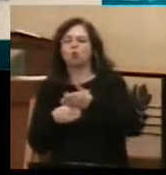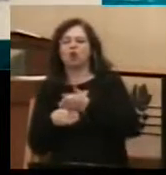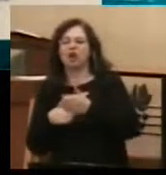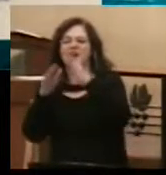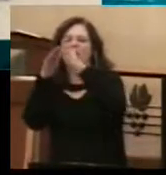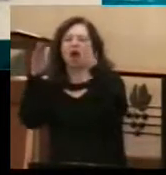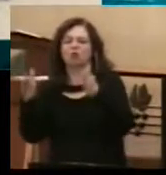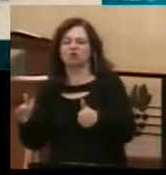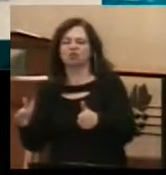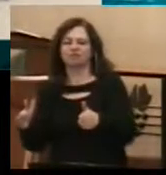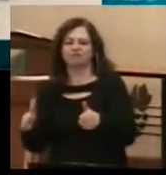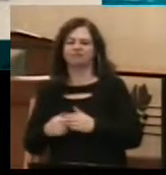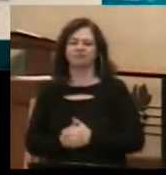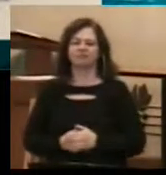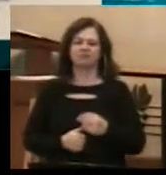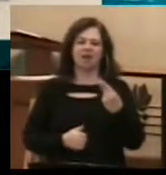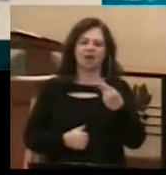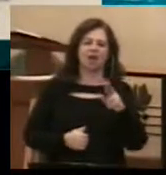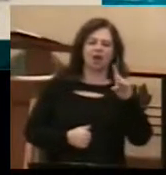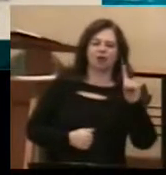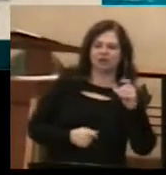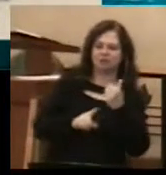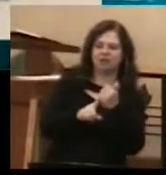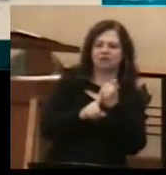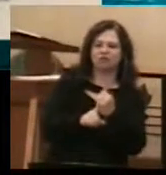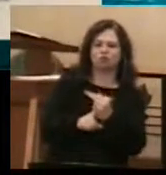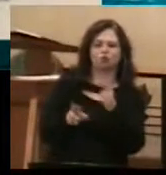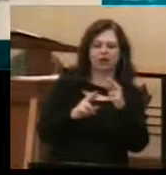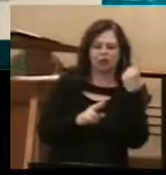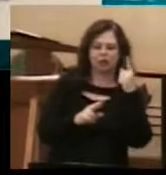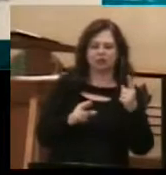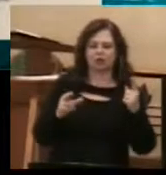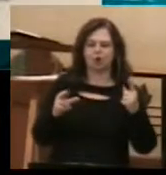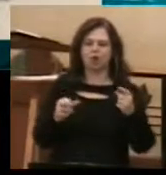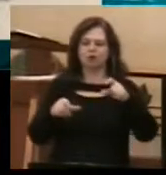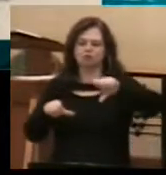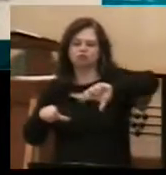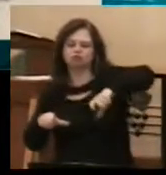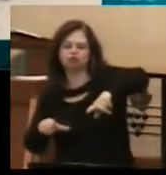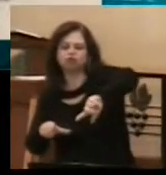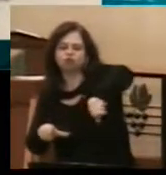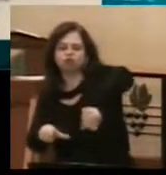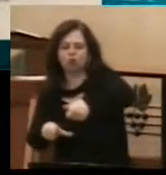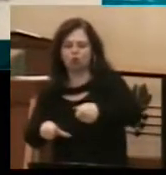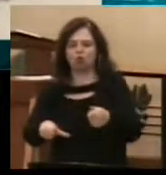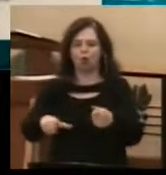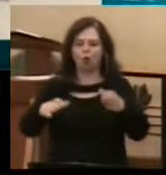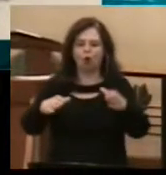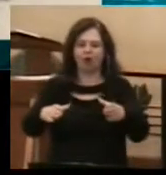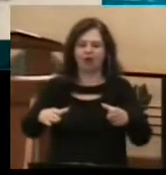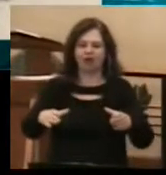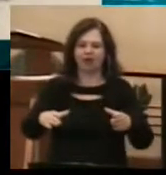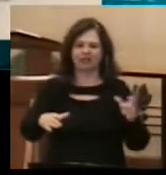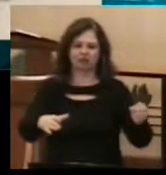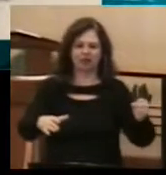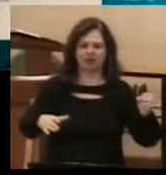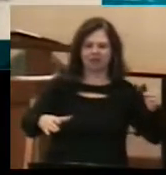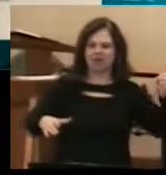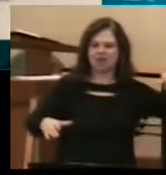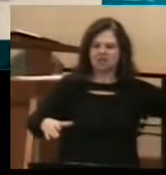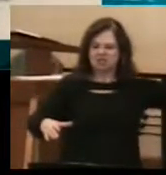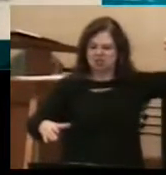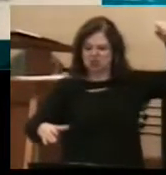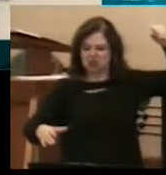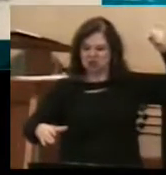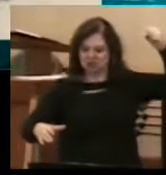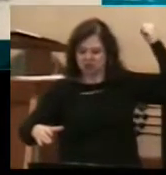and Harold Rice was ready with a spear, and he and his partner were looking into the hole in the ice